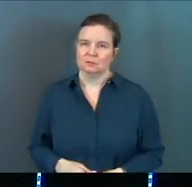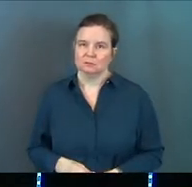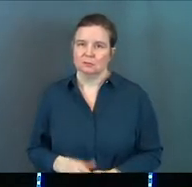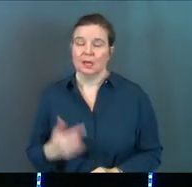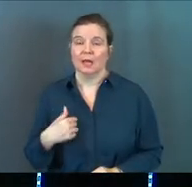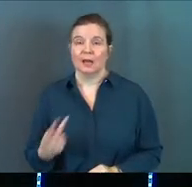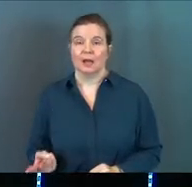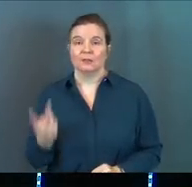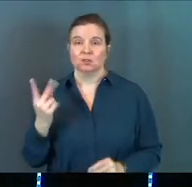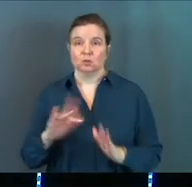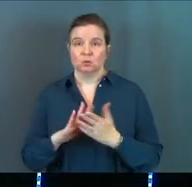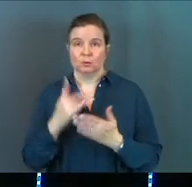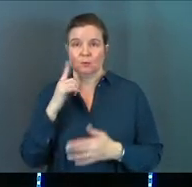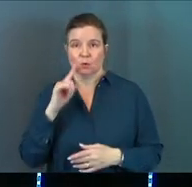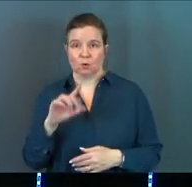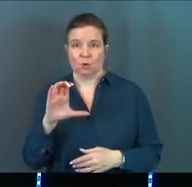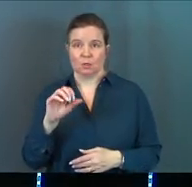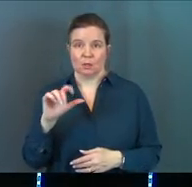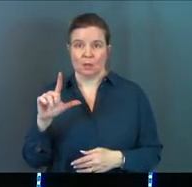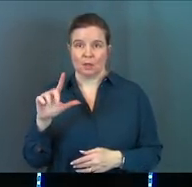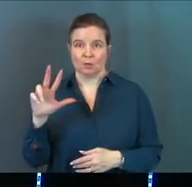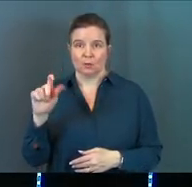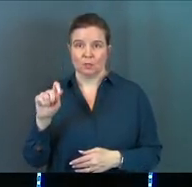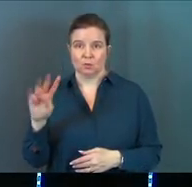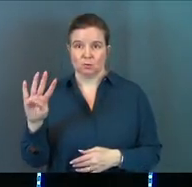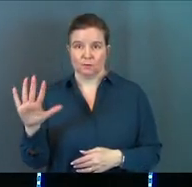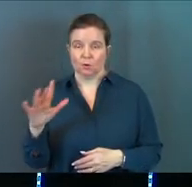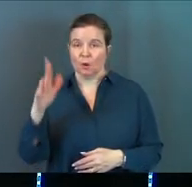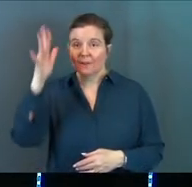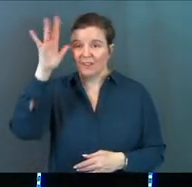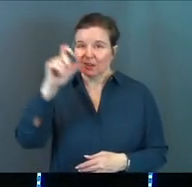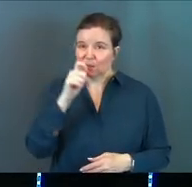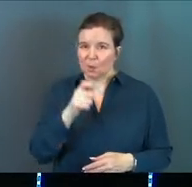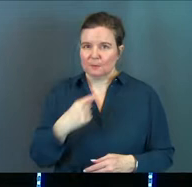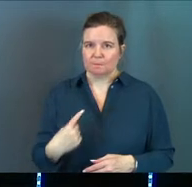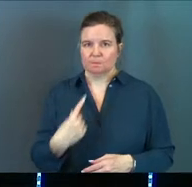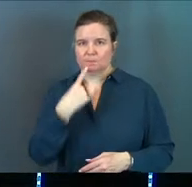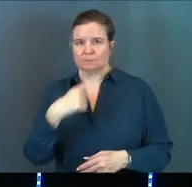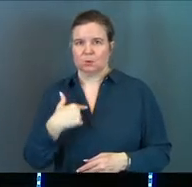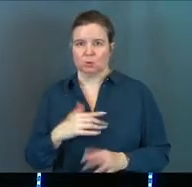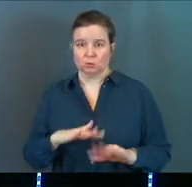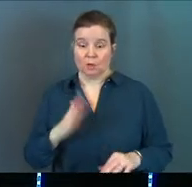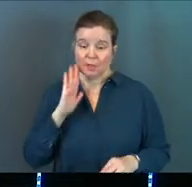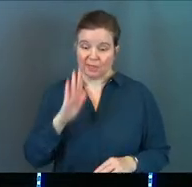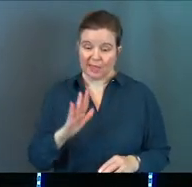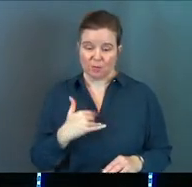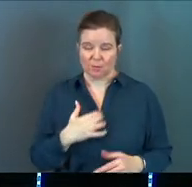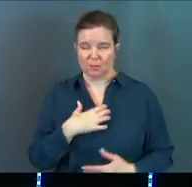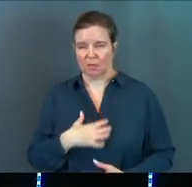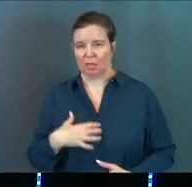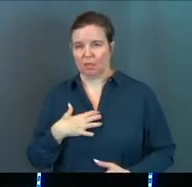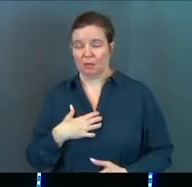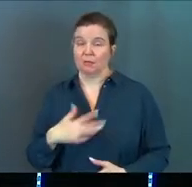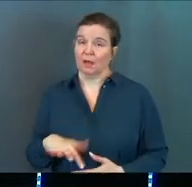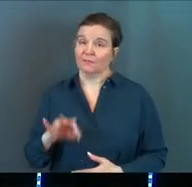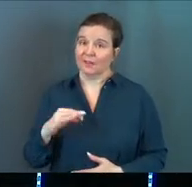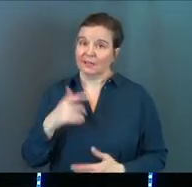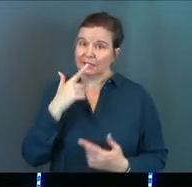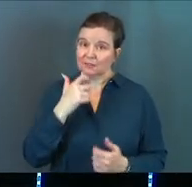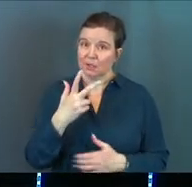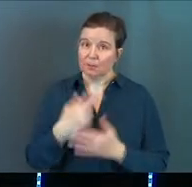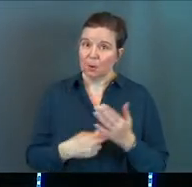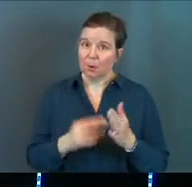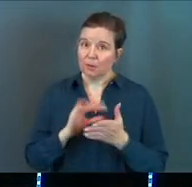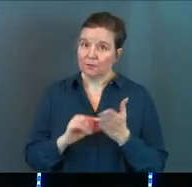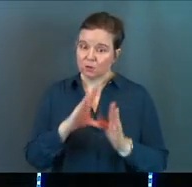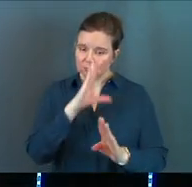And I got two scriptures for you. Colossians 3 verse 24. Fathers, not embitter your children or they will be discouraged. I find it interesting both of